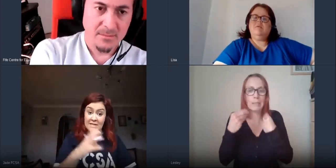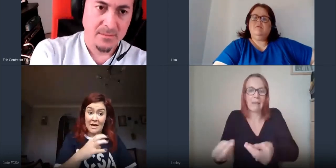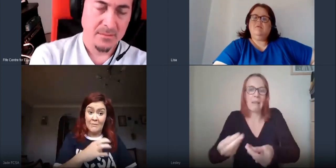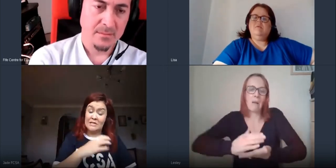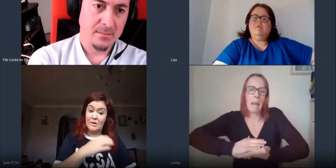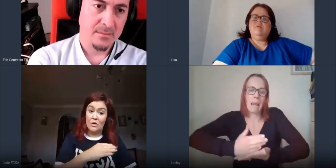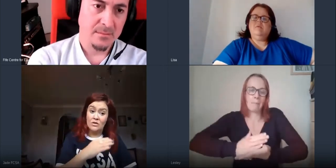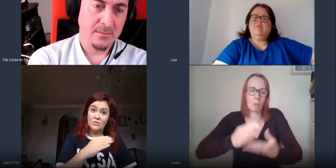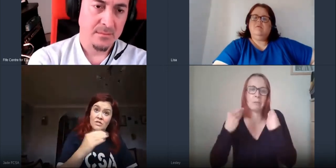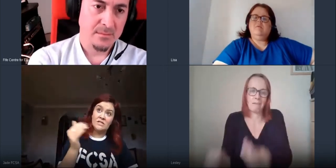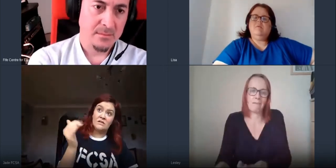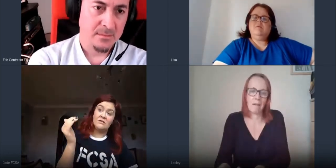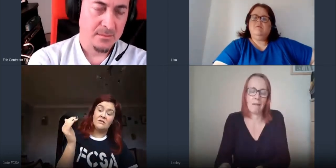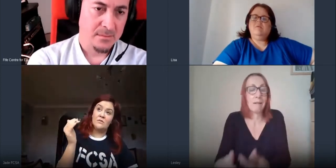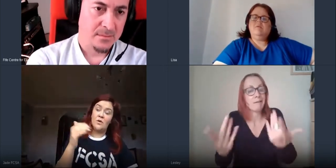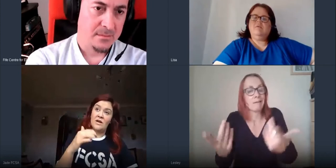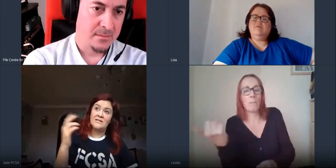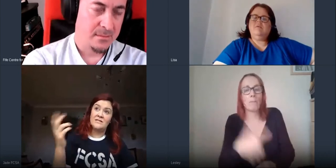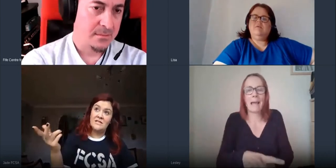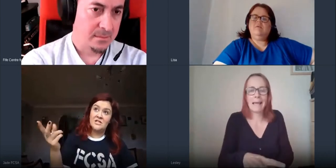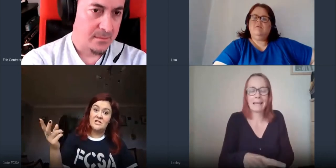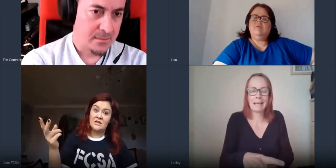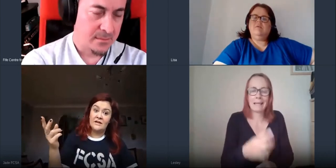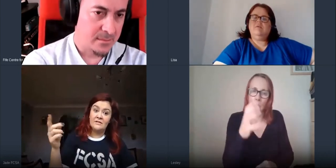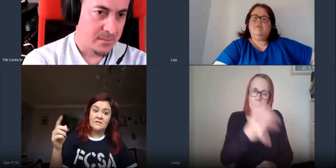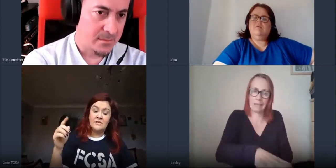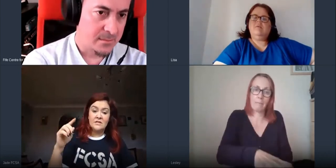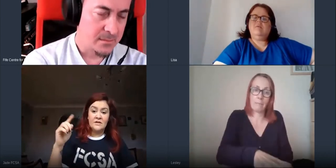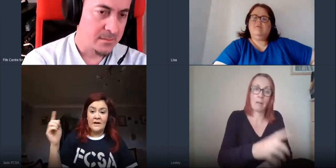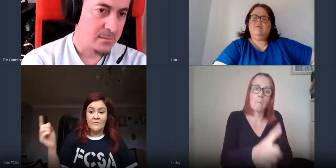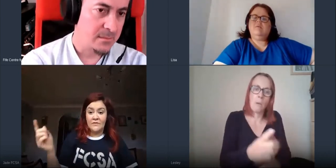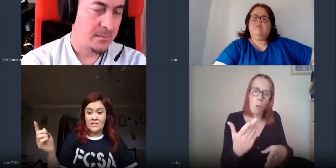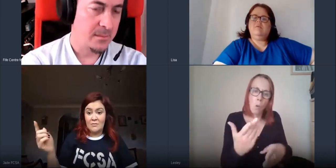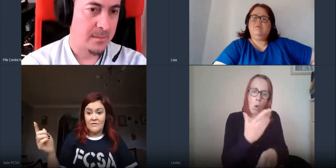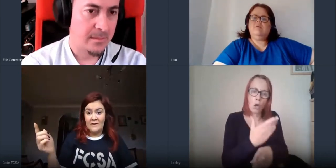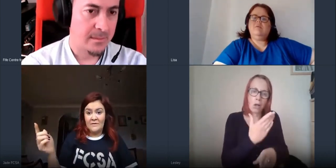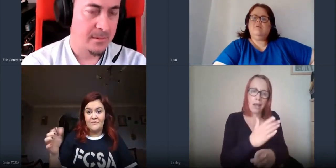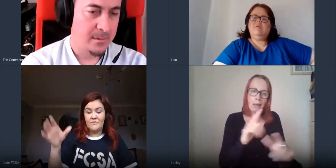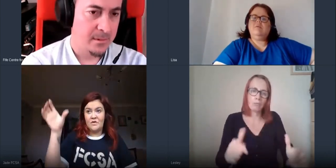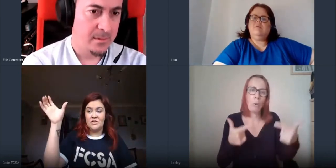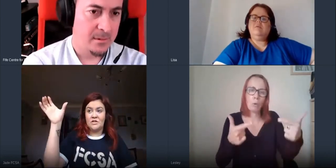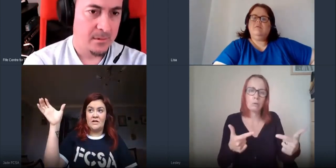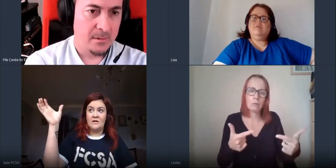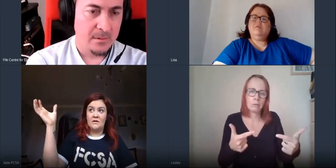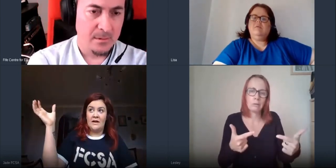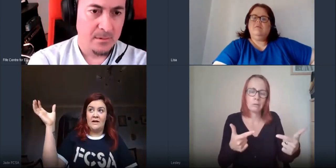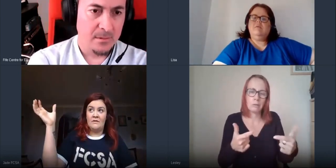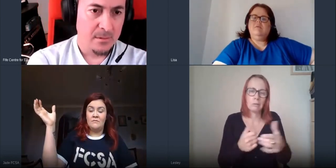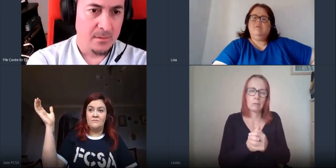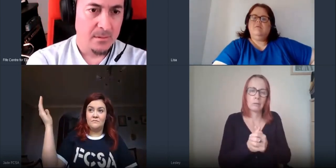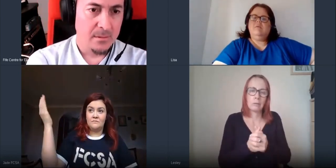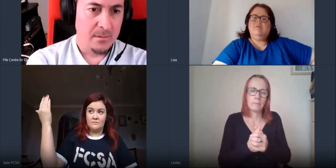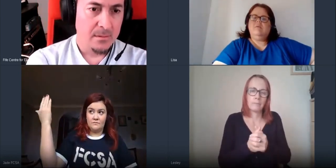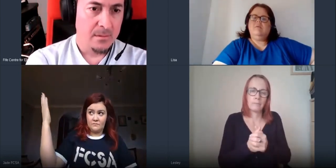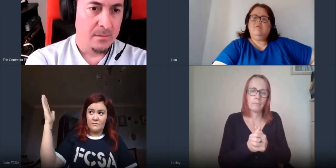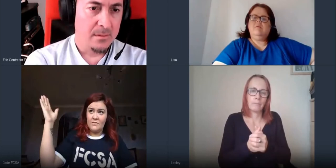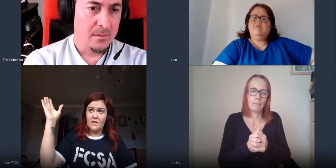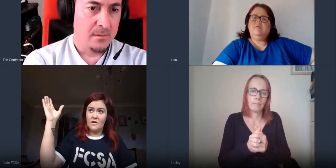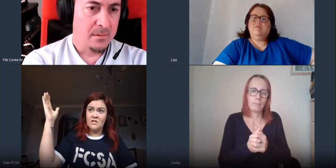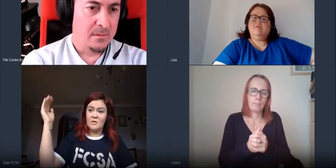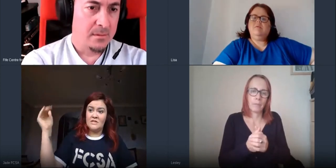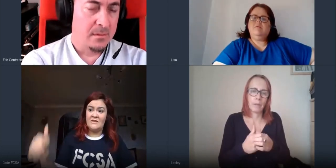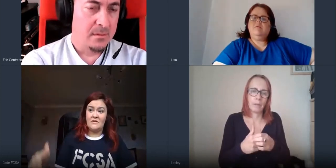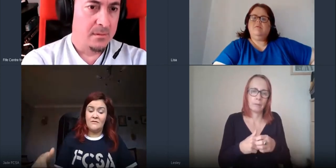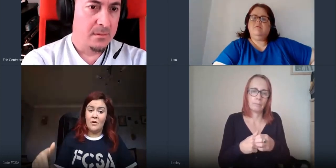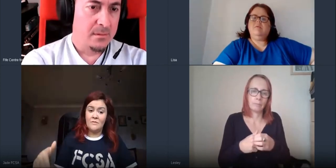to campus because we're still working digitally and for some of it there's um college